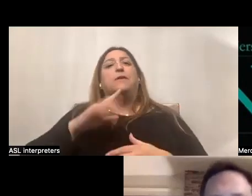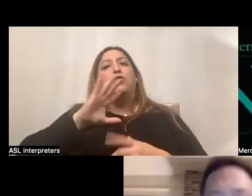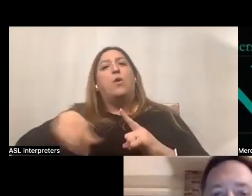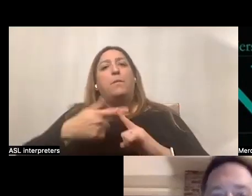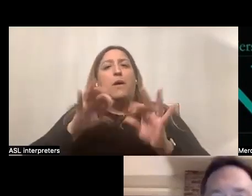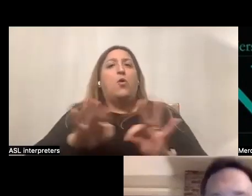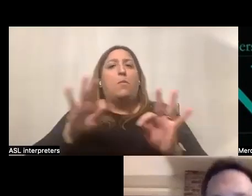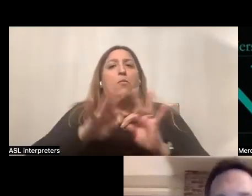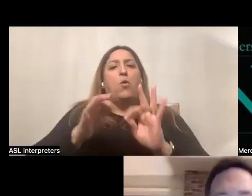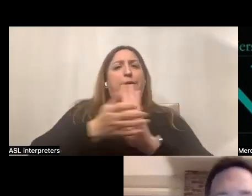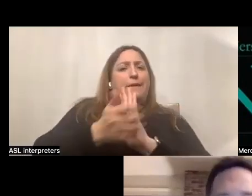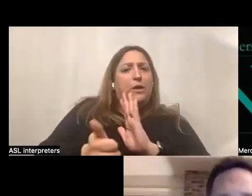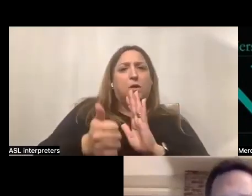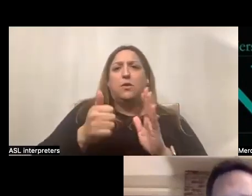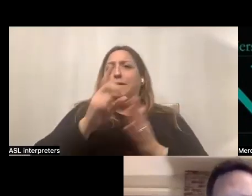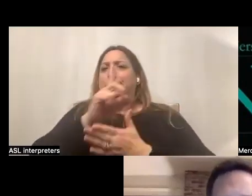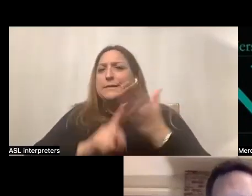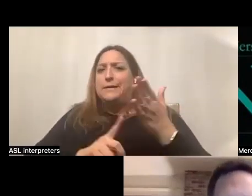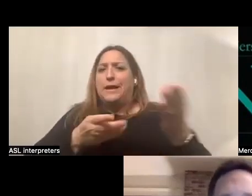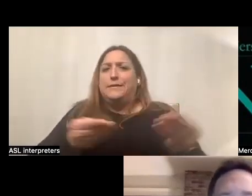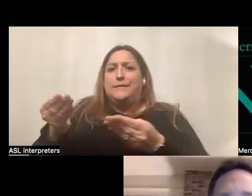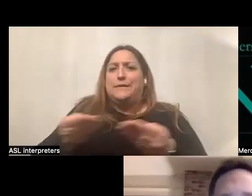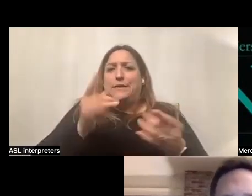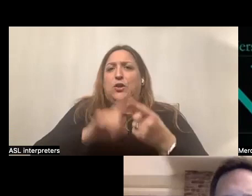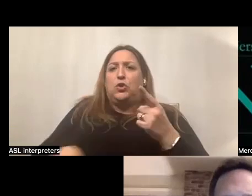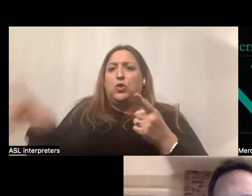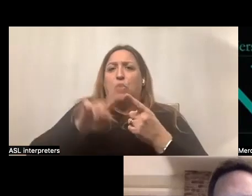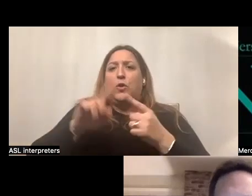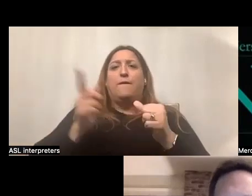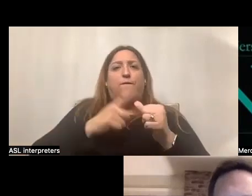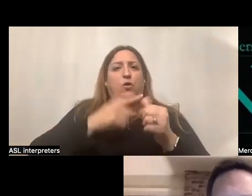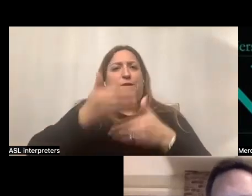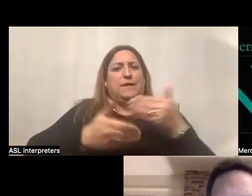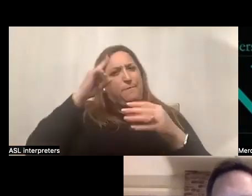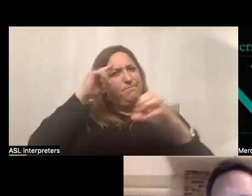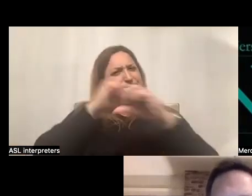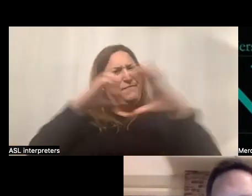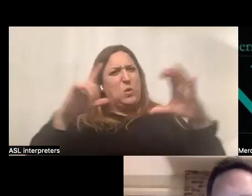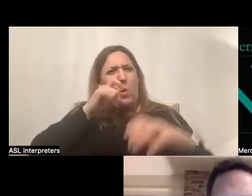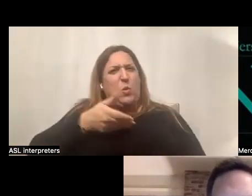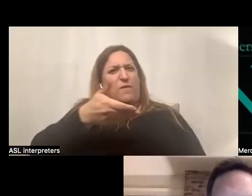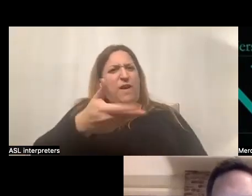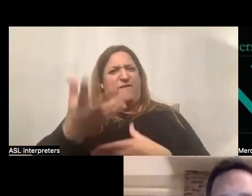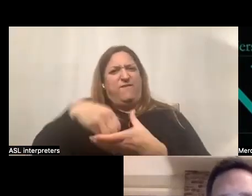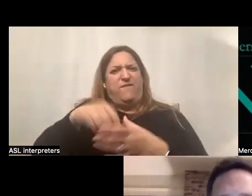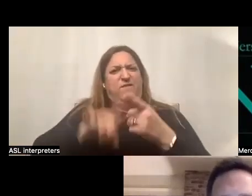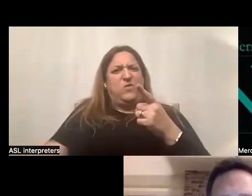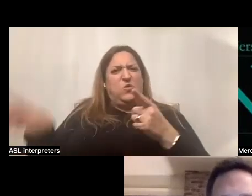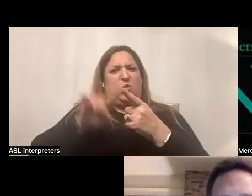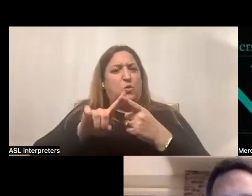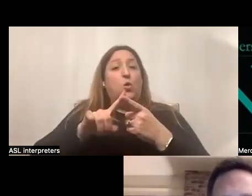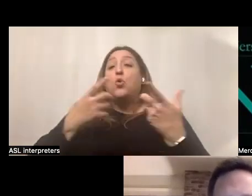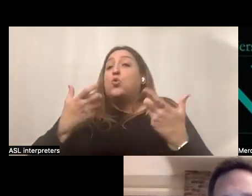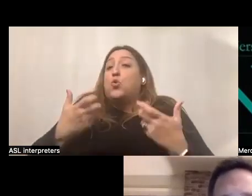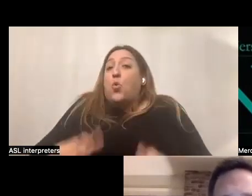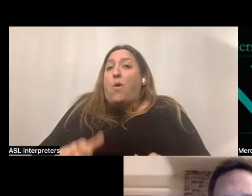skillful in both the design and facilitation of circles. The first step is to think about who to invite into a circle. What you don't want to do is